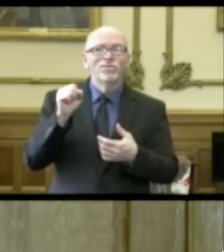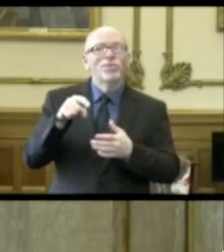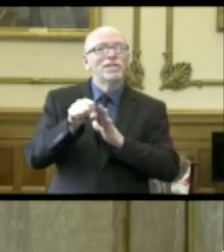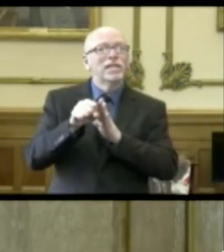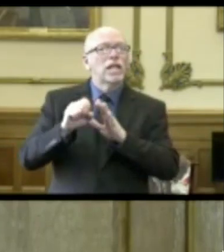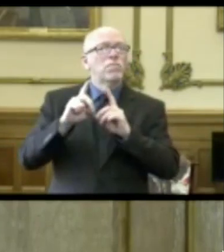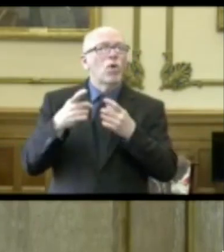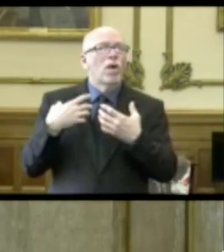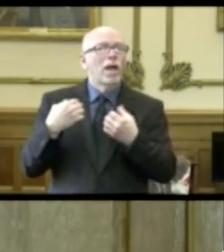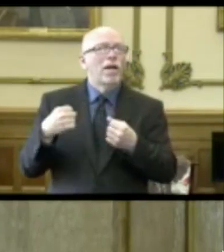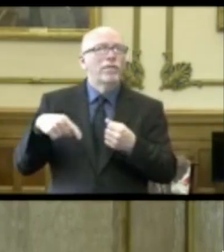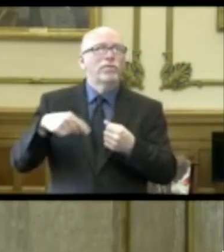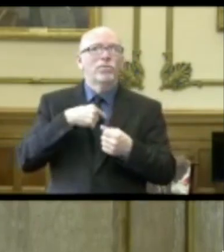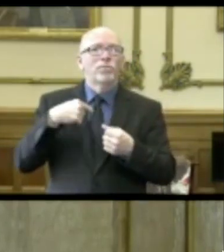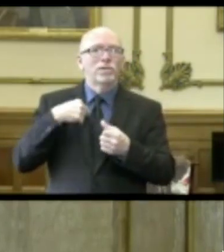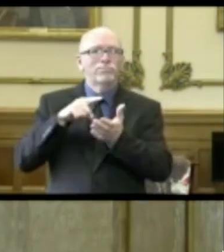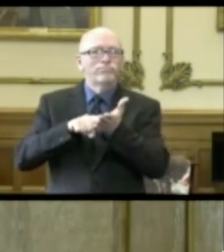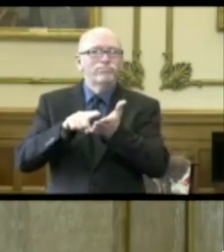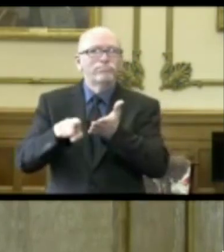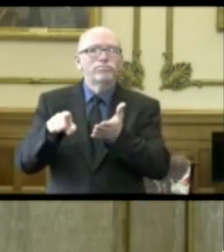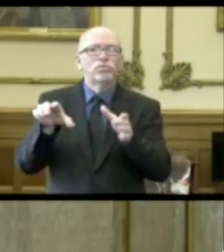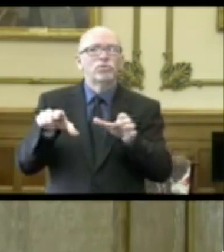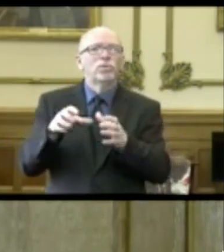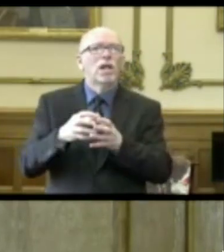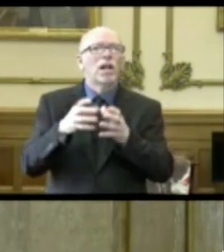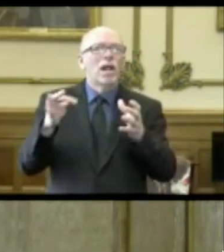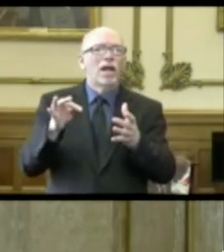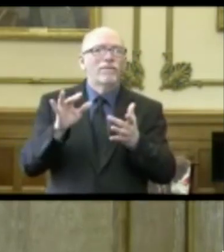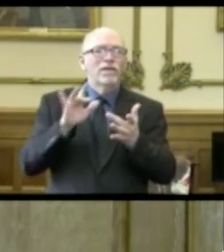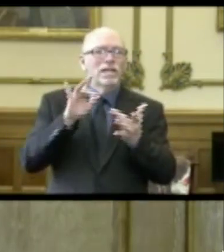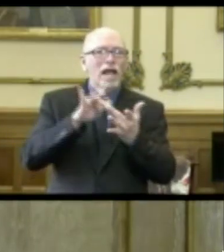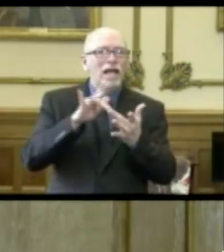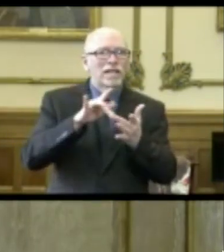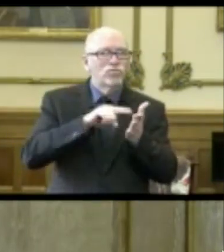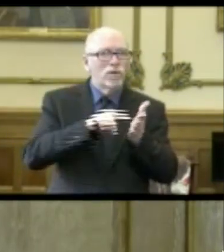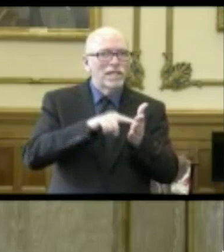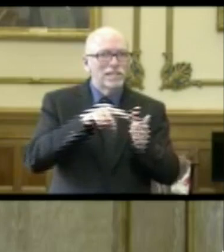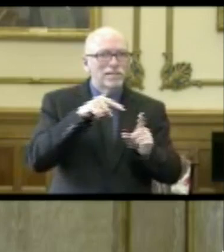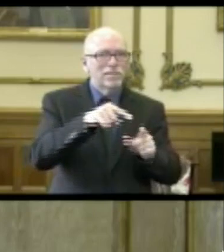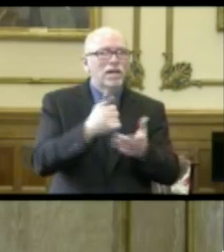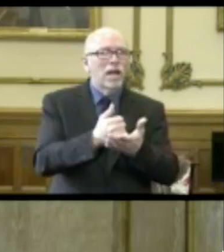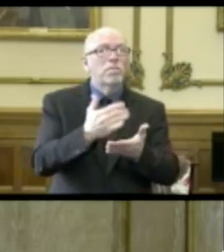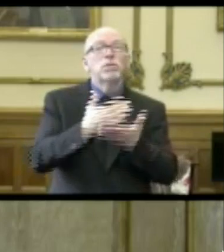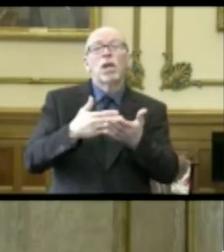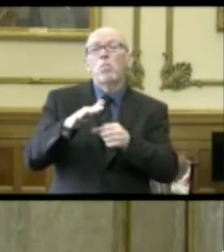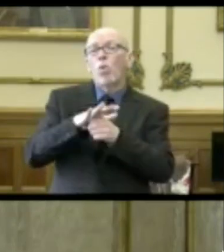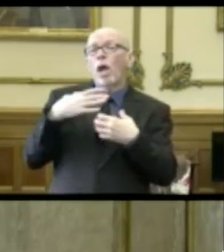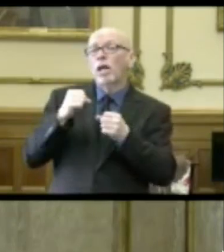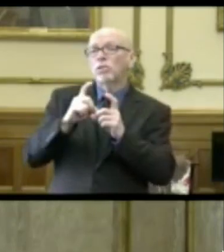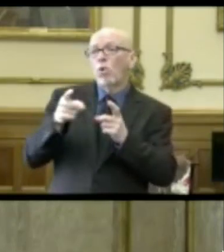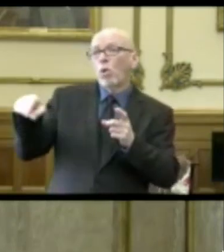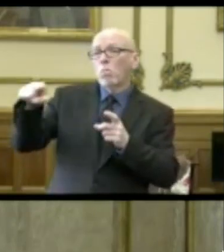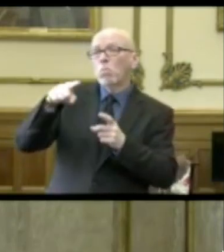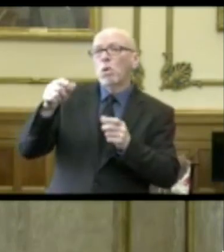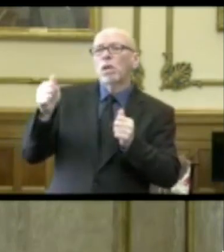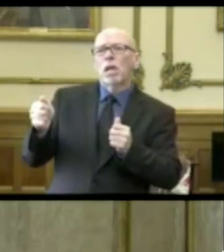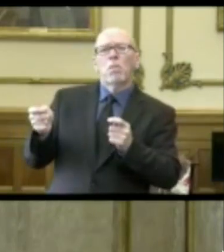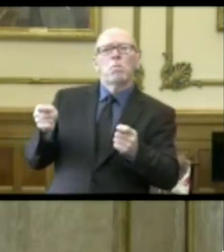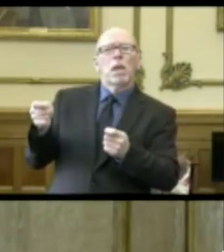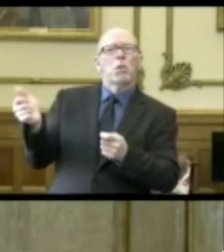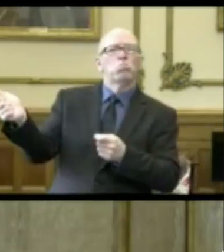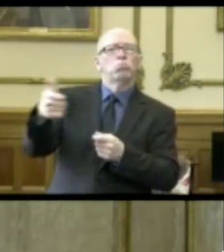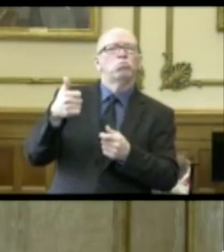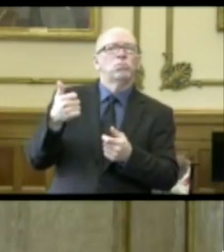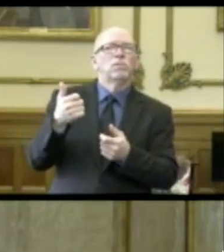Department of Health has been investigating and doing a lot of the contact tracing to help. Some local health departments have been able to manage this completely.